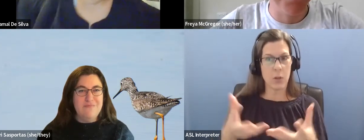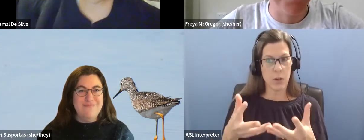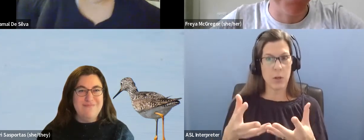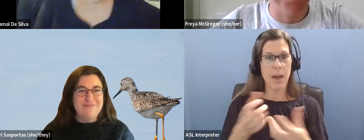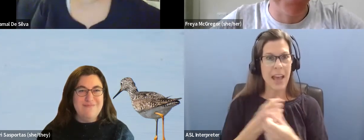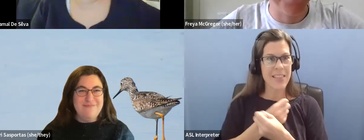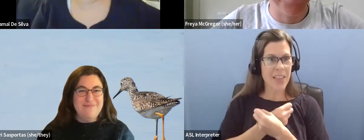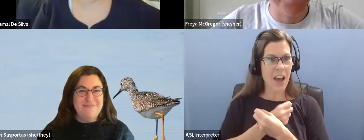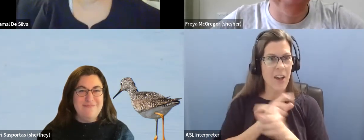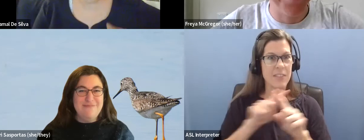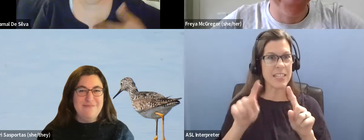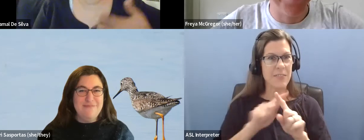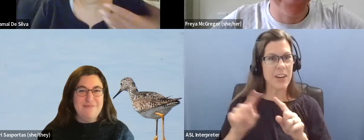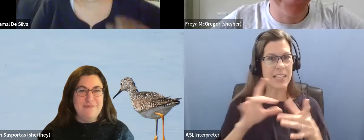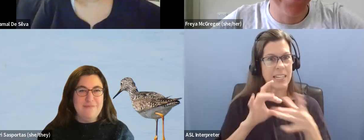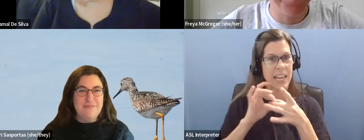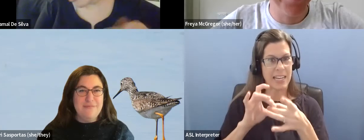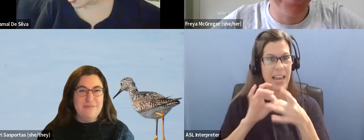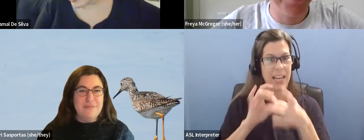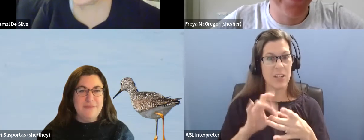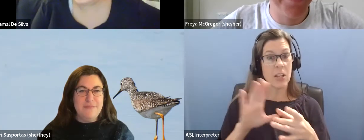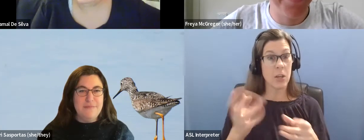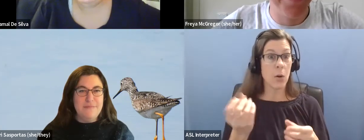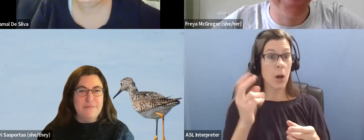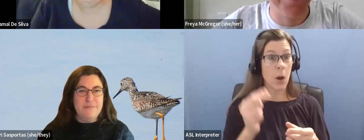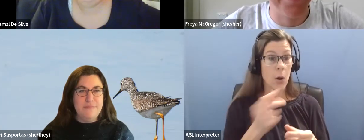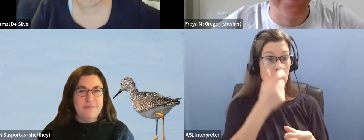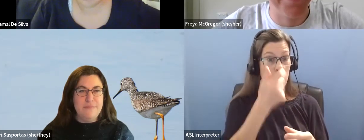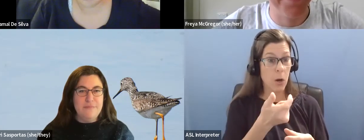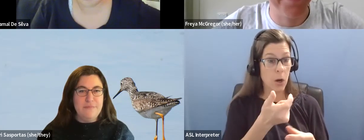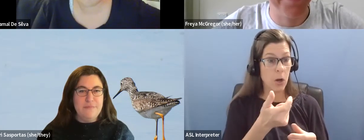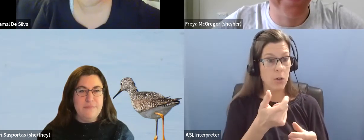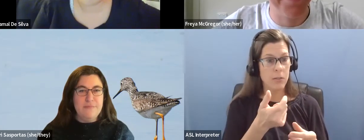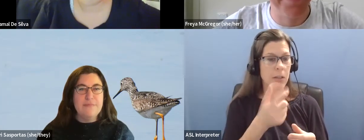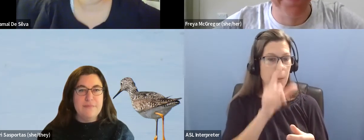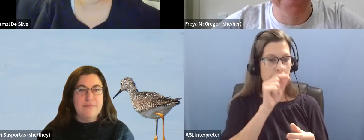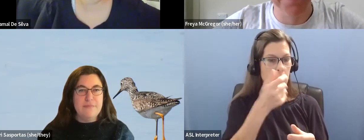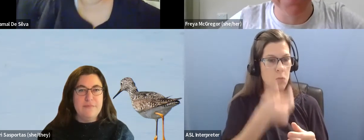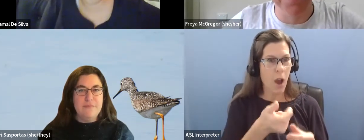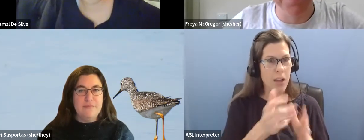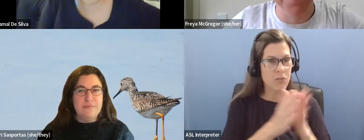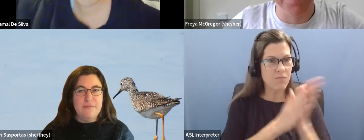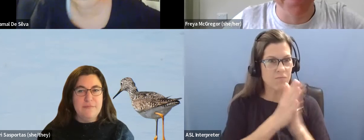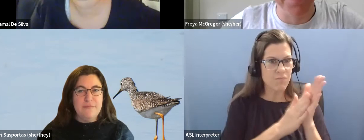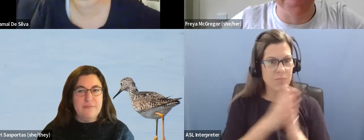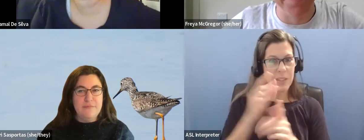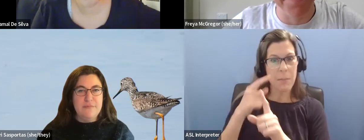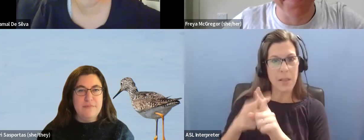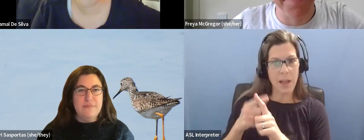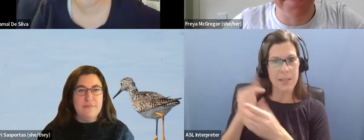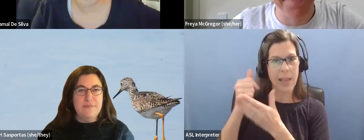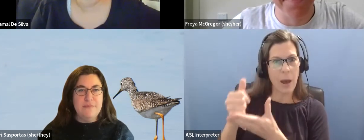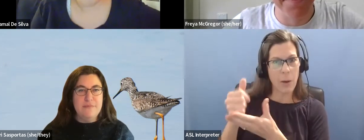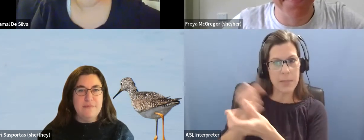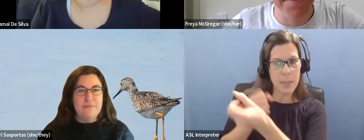connections between furthering your own birding and also contributing to birds and bird conservation and bird